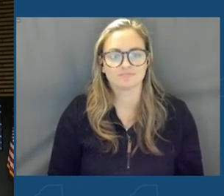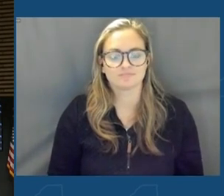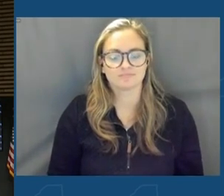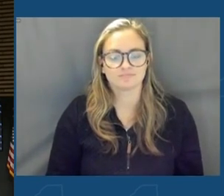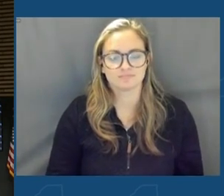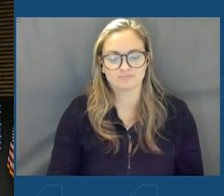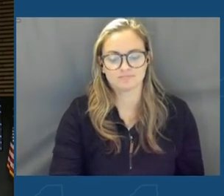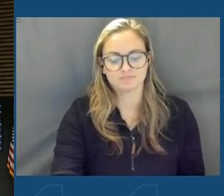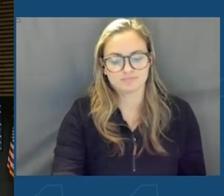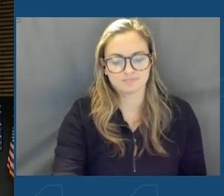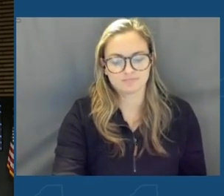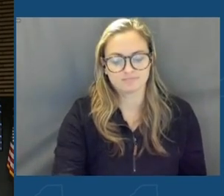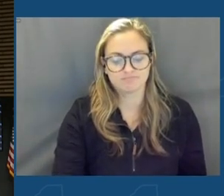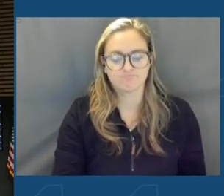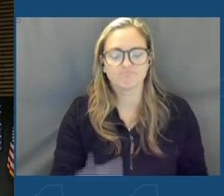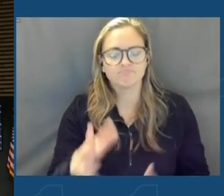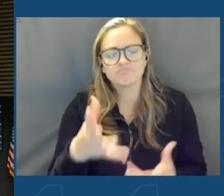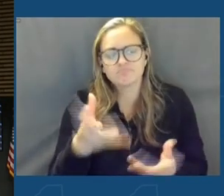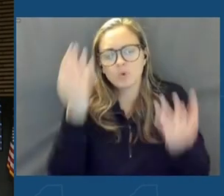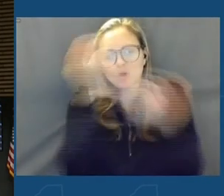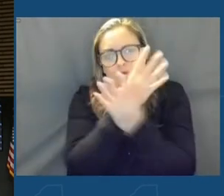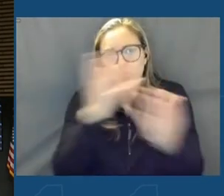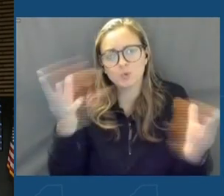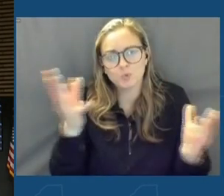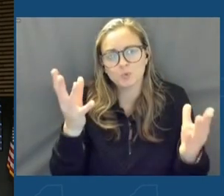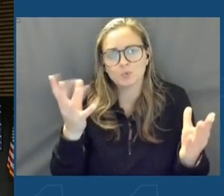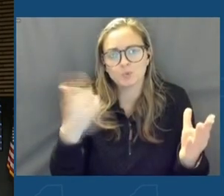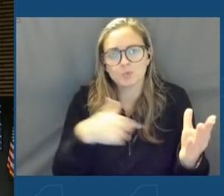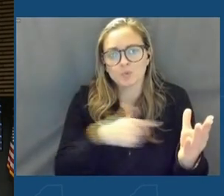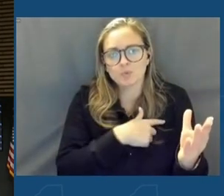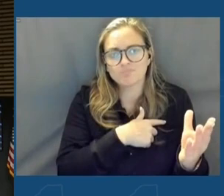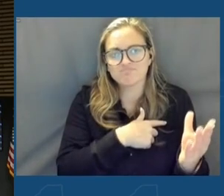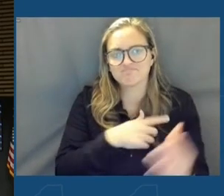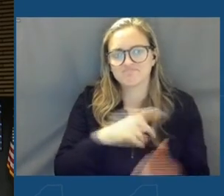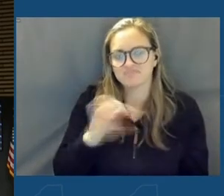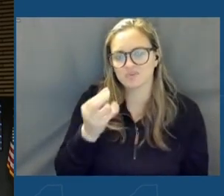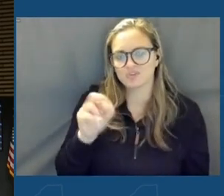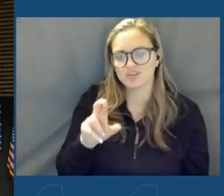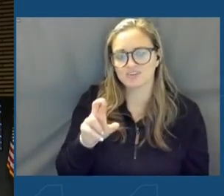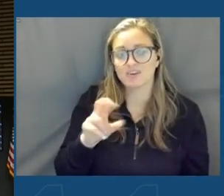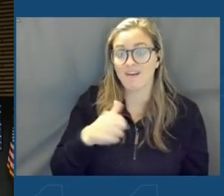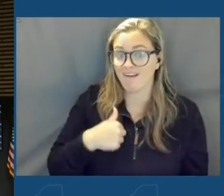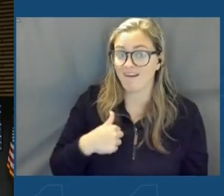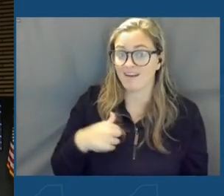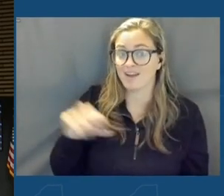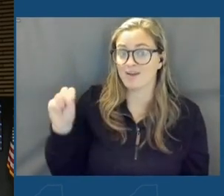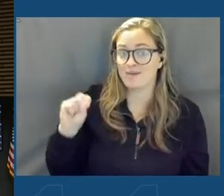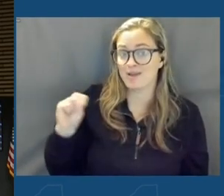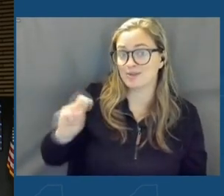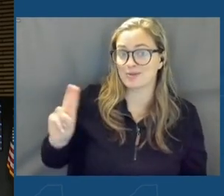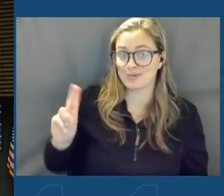And I want to tell our great chancellor that I am SU from